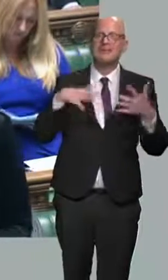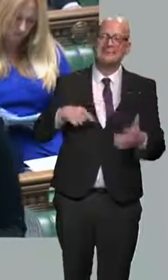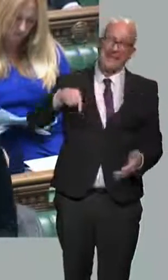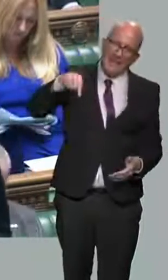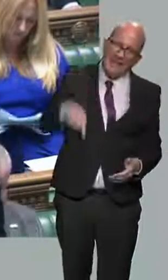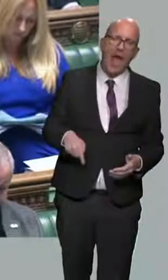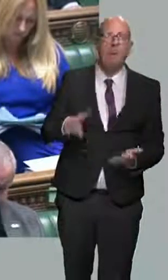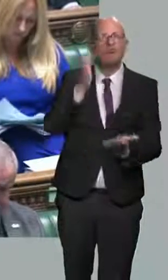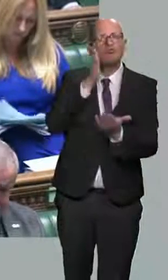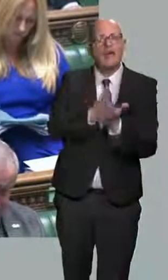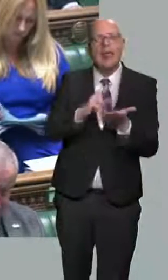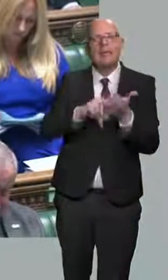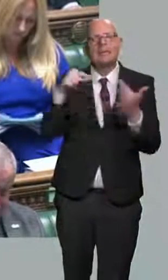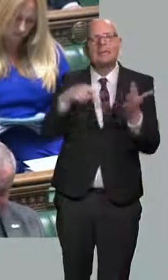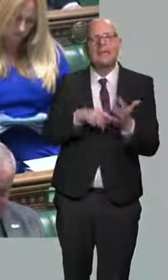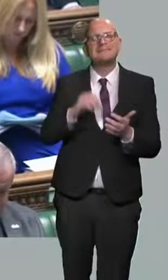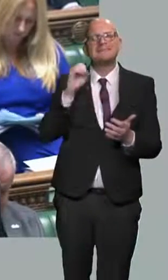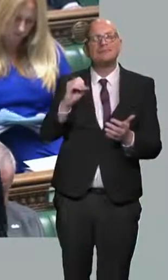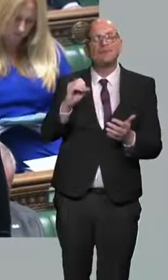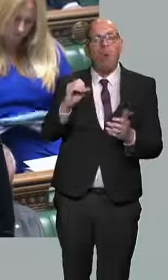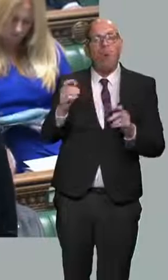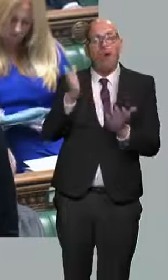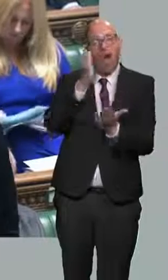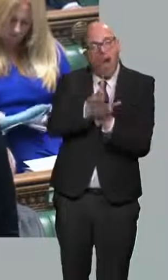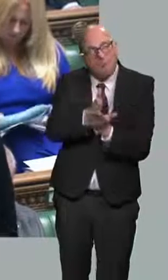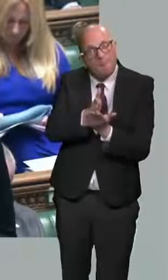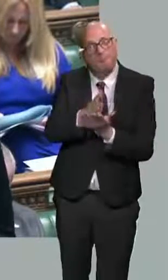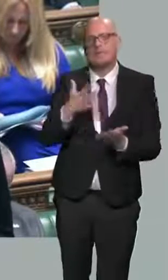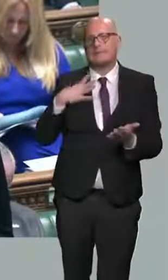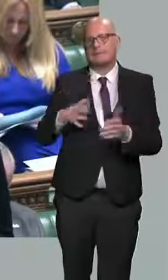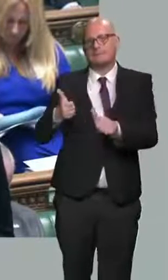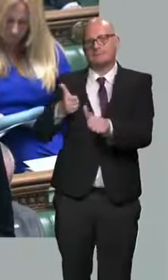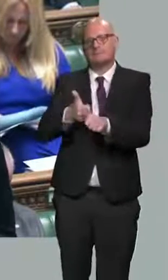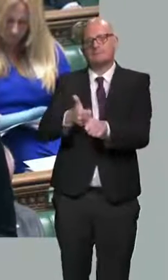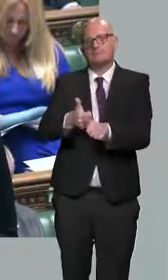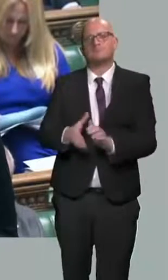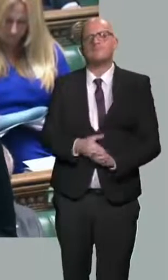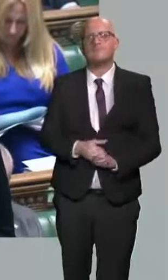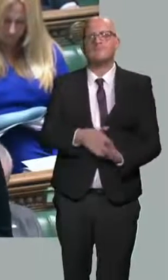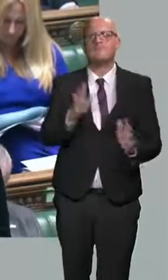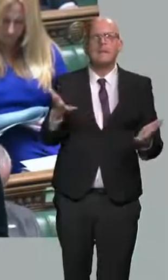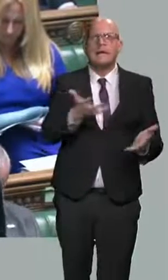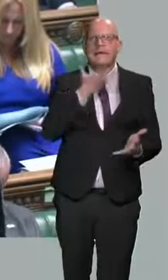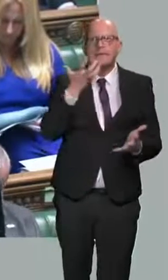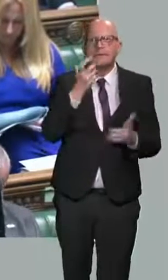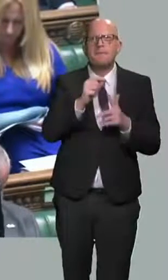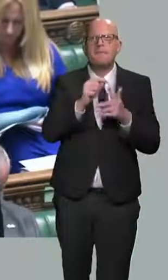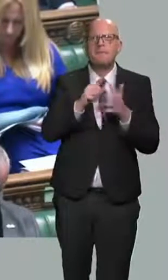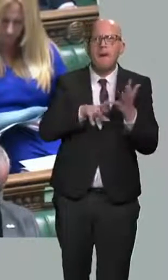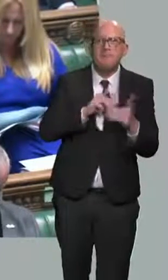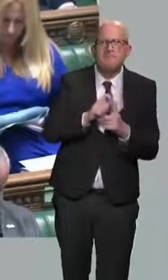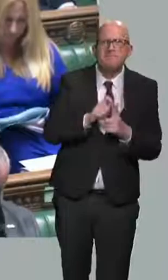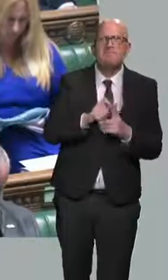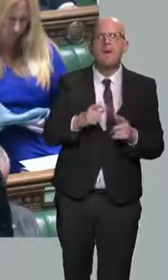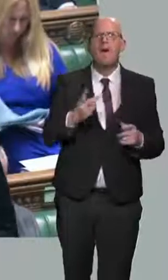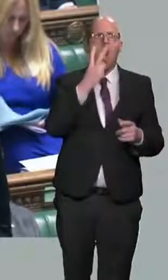net-zero transition, worthy of the name. They could invest in a national programme of heat pumps, retrofitting and insulating.